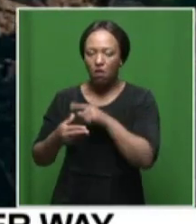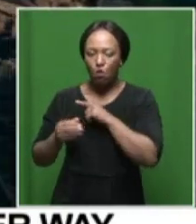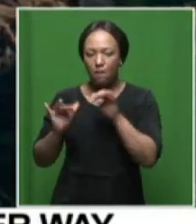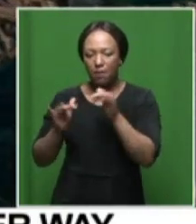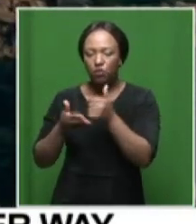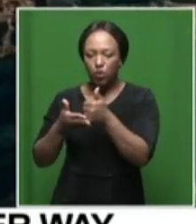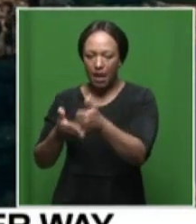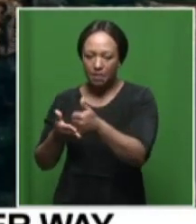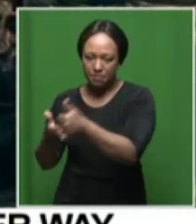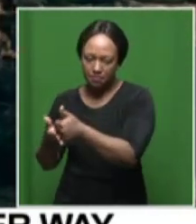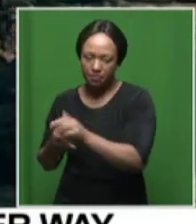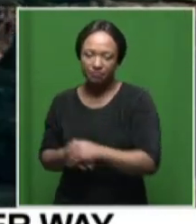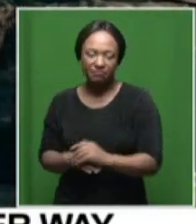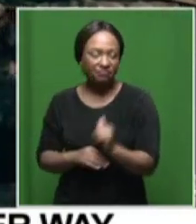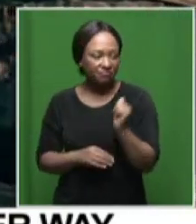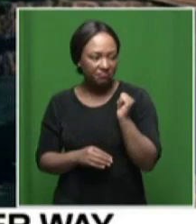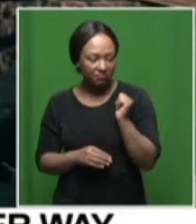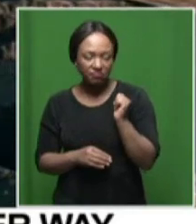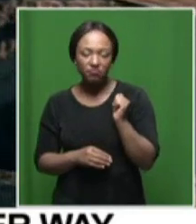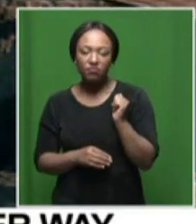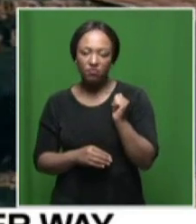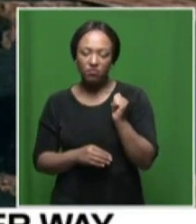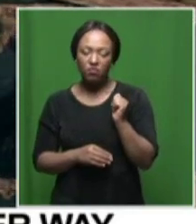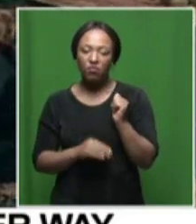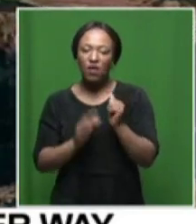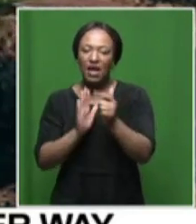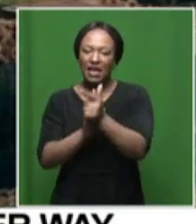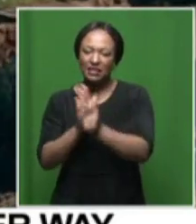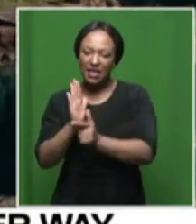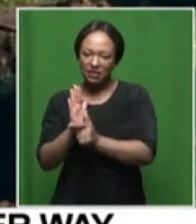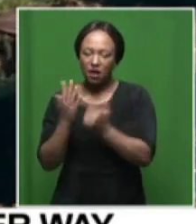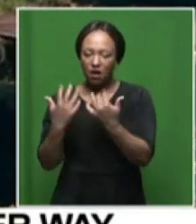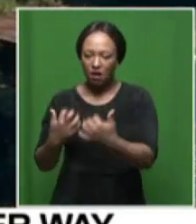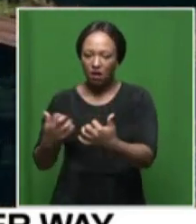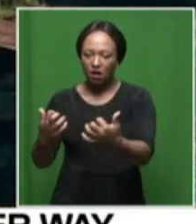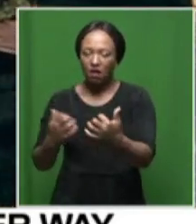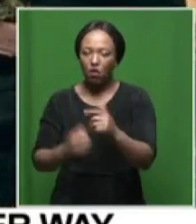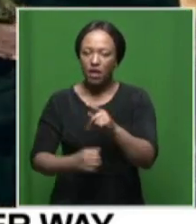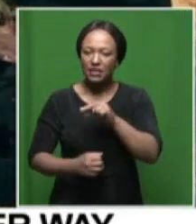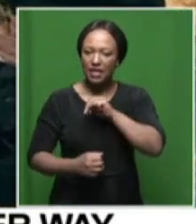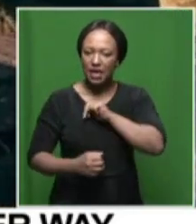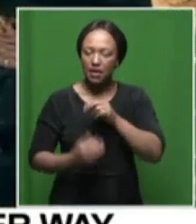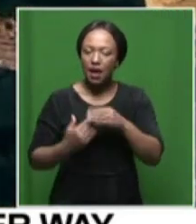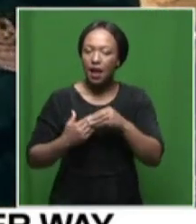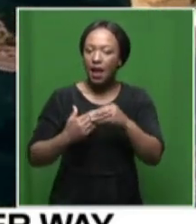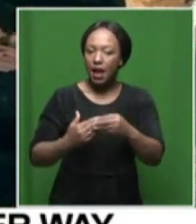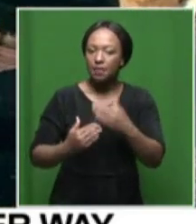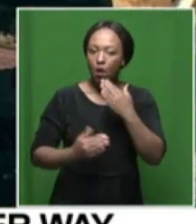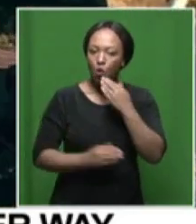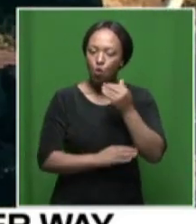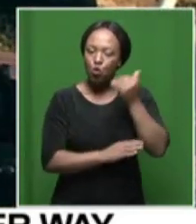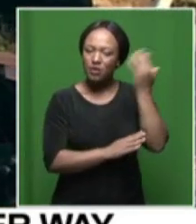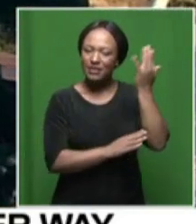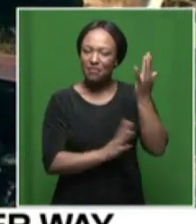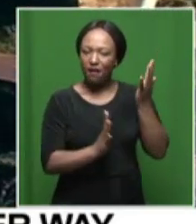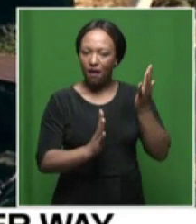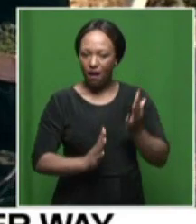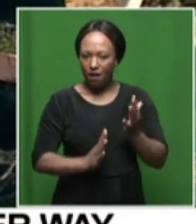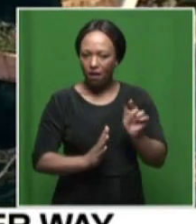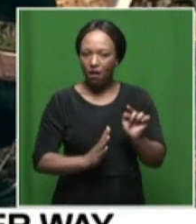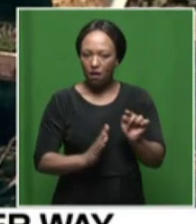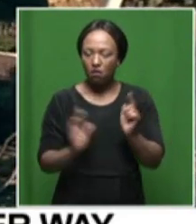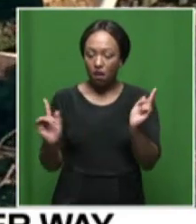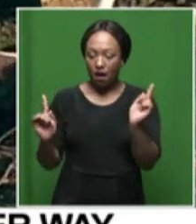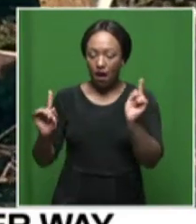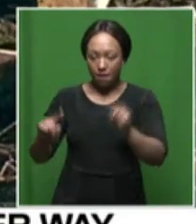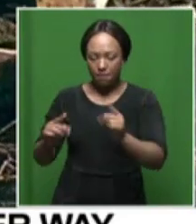uh yesterday uh the legislature was not done let by the speaker came by as well here to see and also they committed